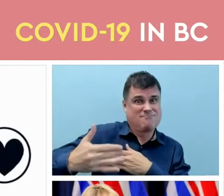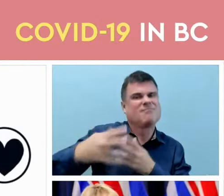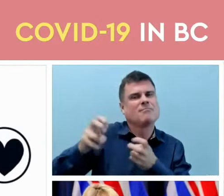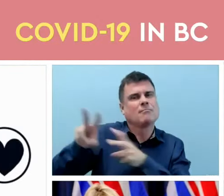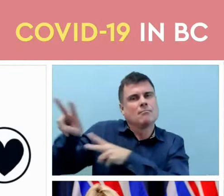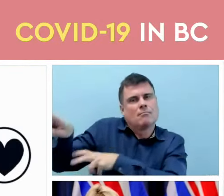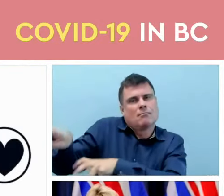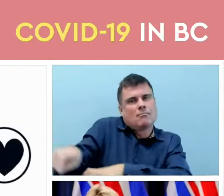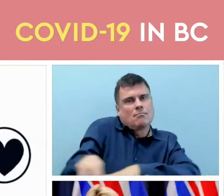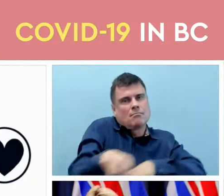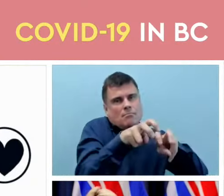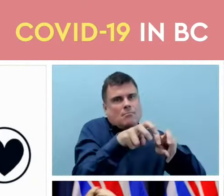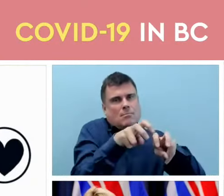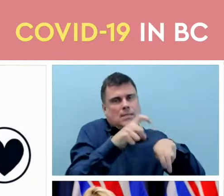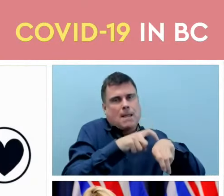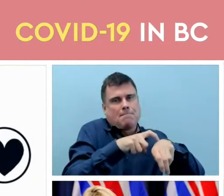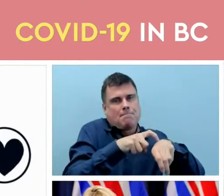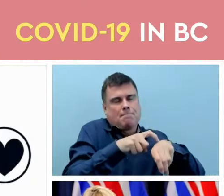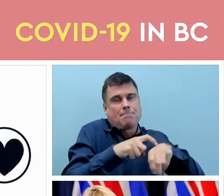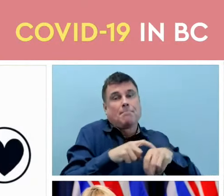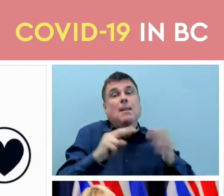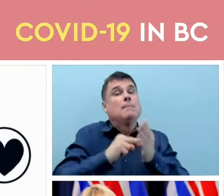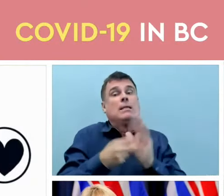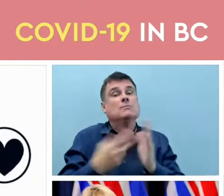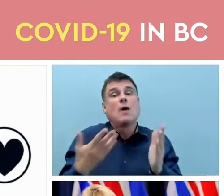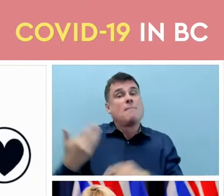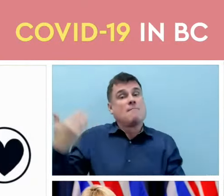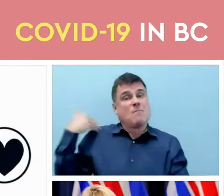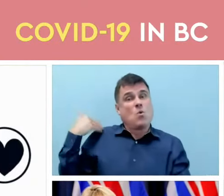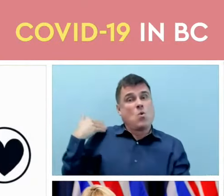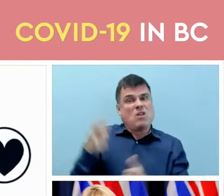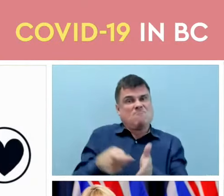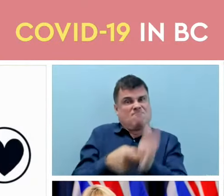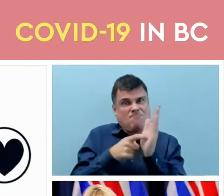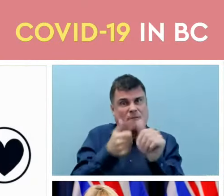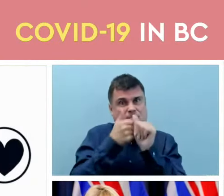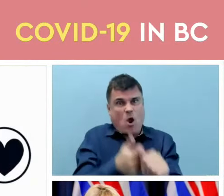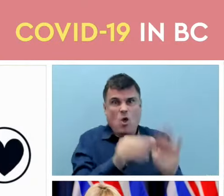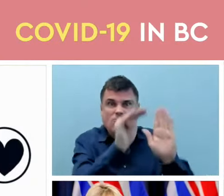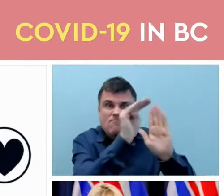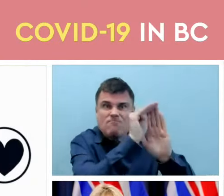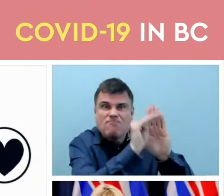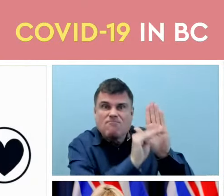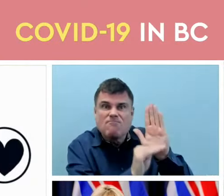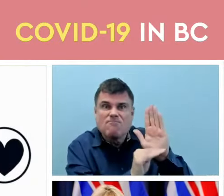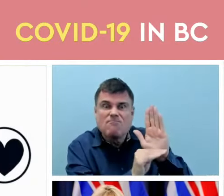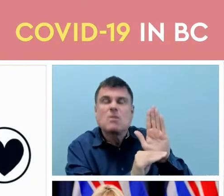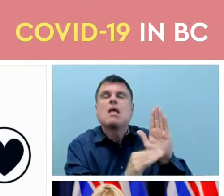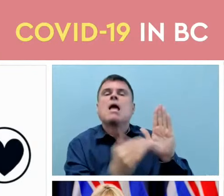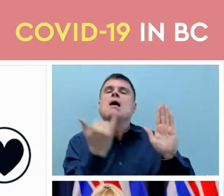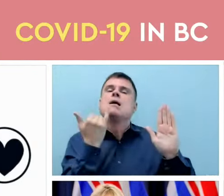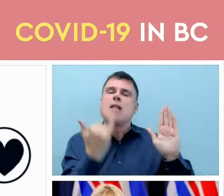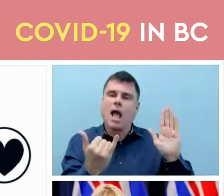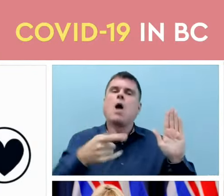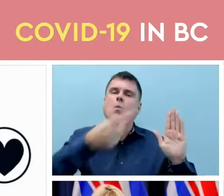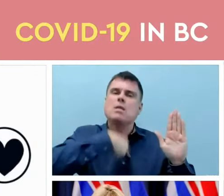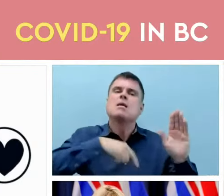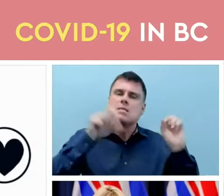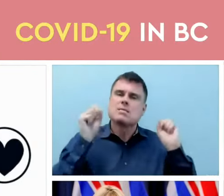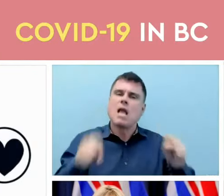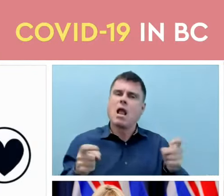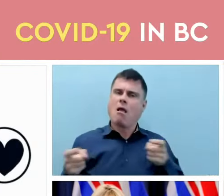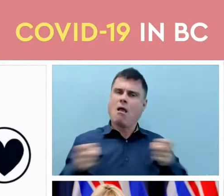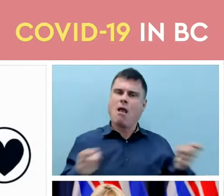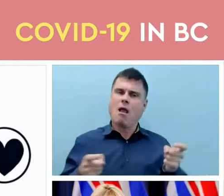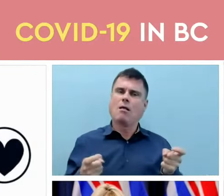we can go from those mandated requirements to managing things with the good, managing our own health, looking